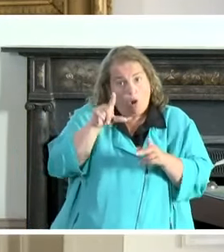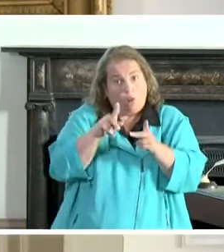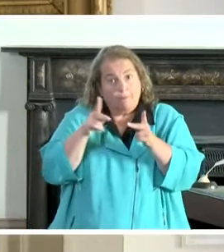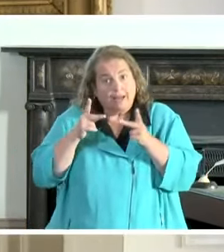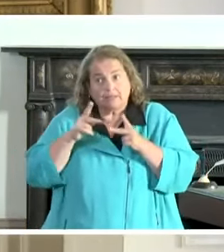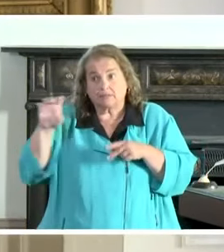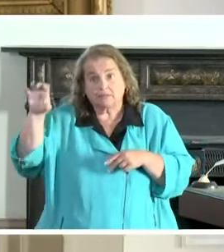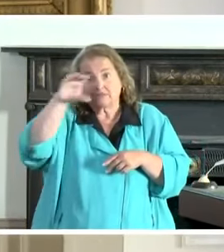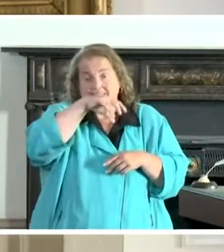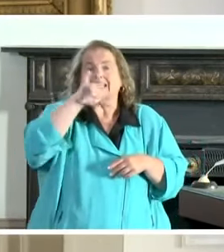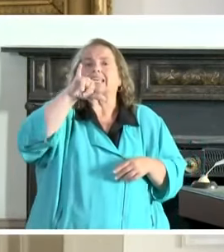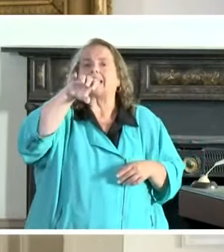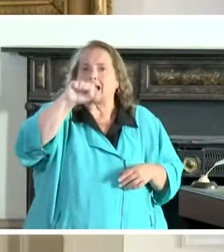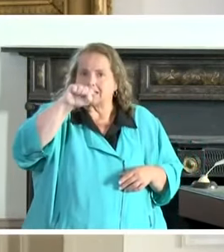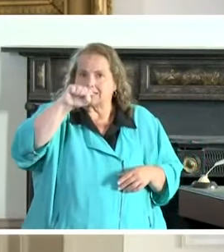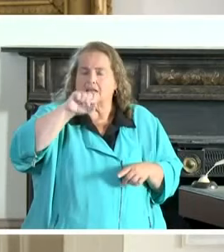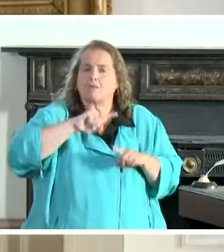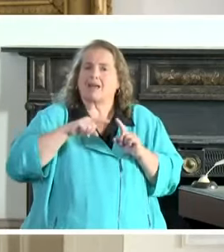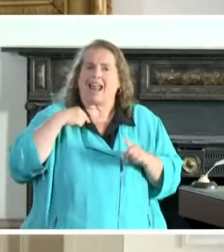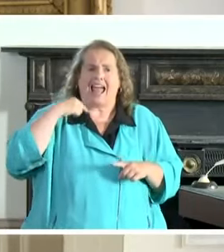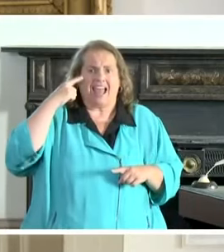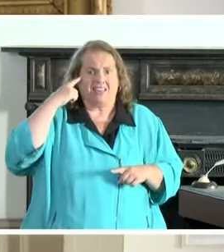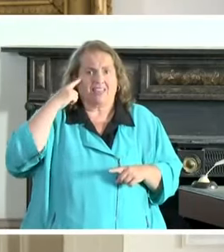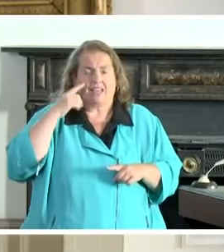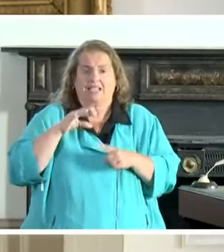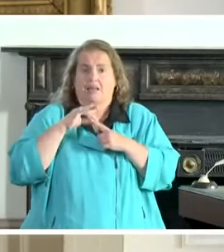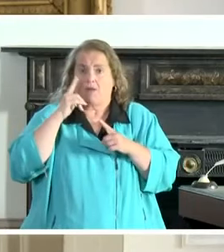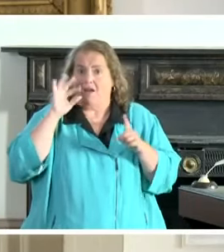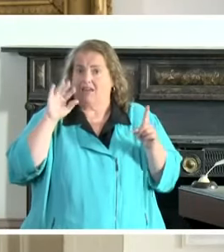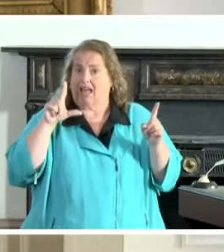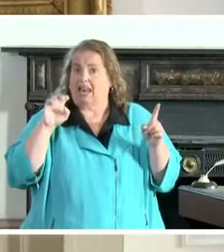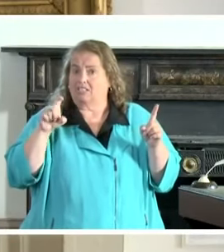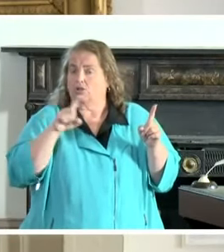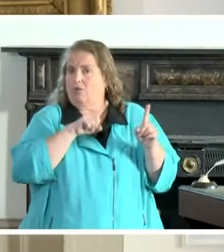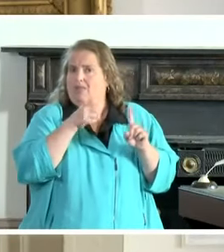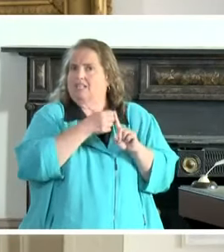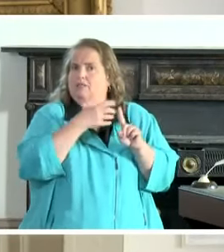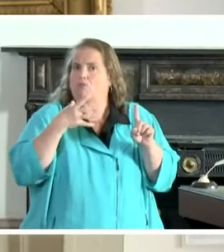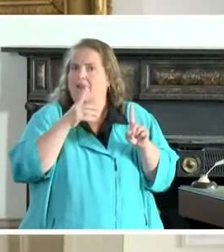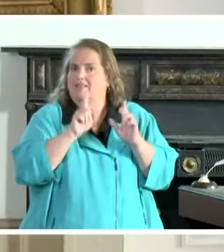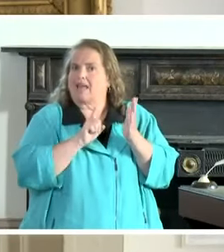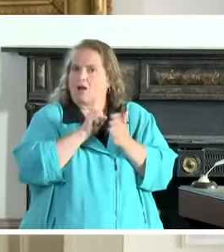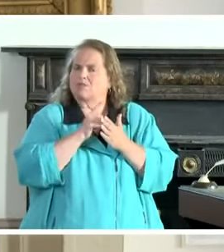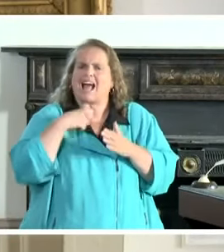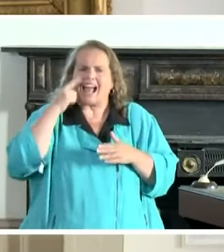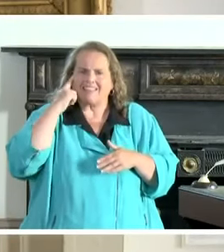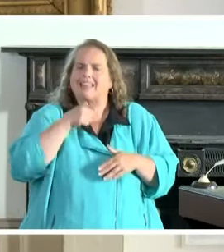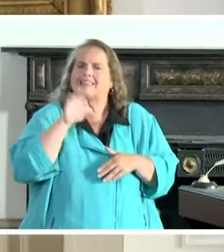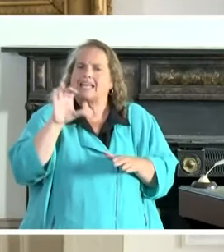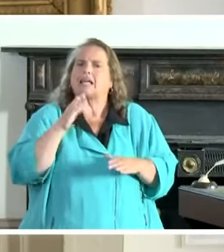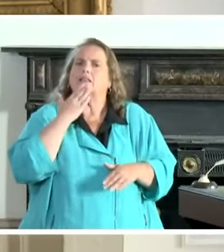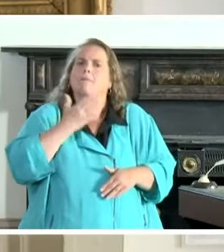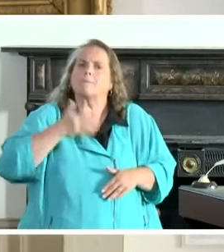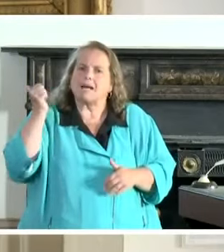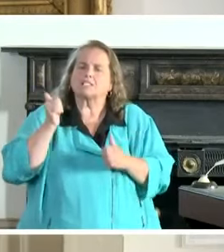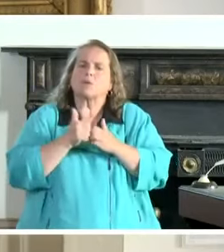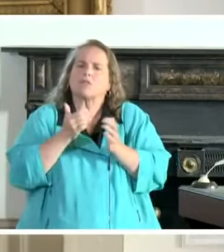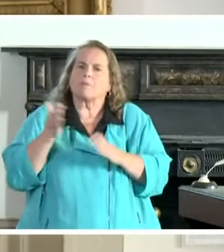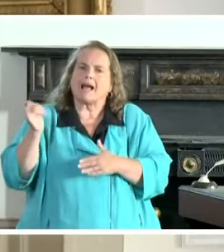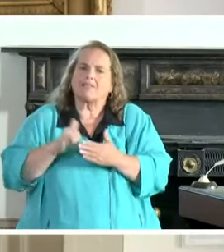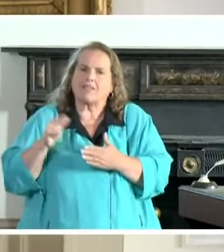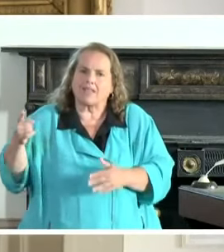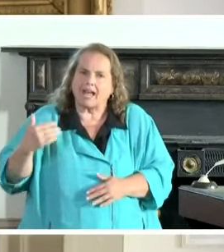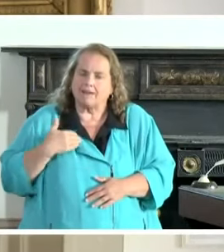tell you that with the exception of Lexington, where they expanded, I think they did their best with the plan that they had. But